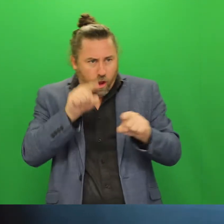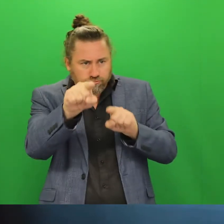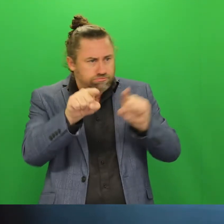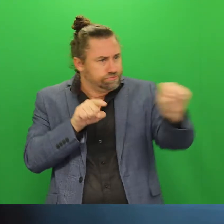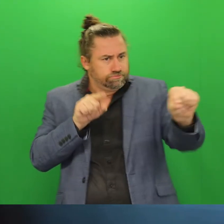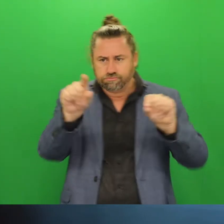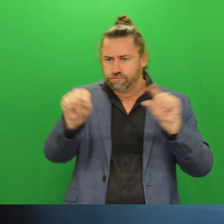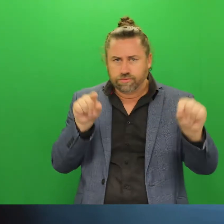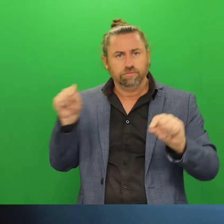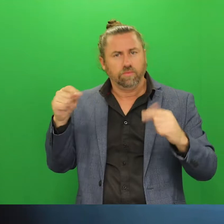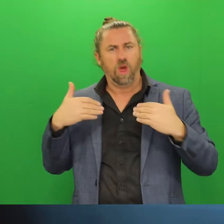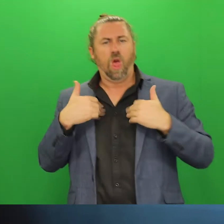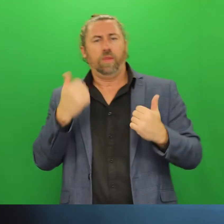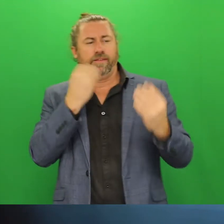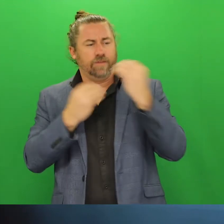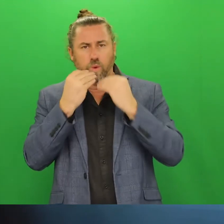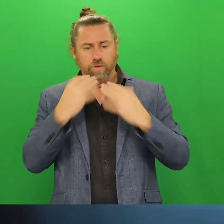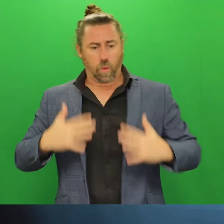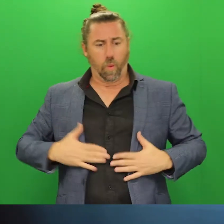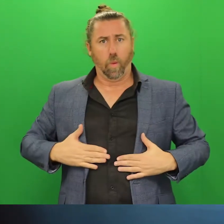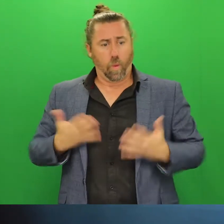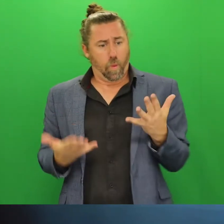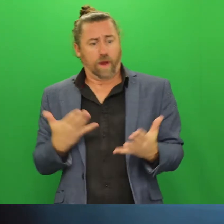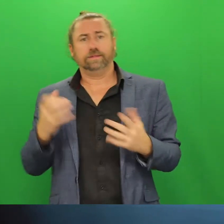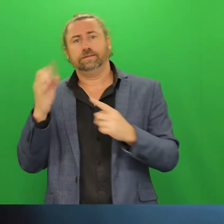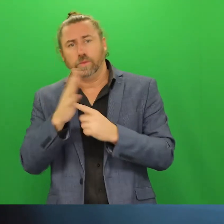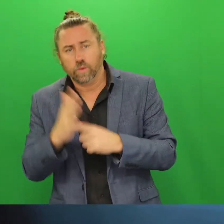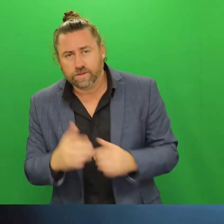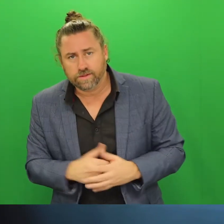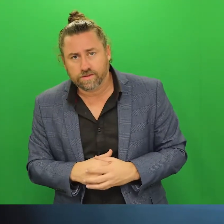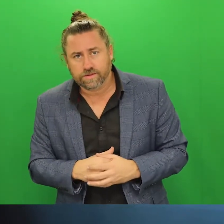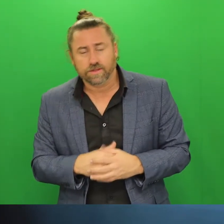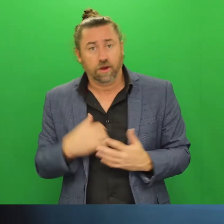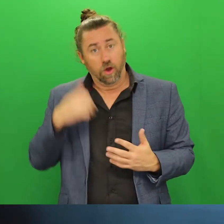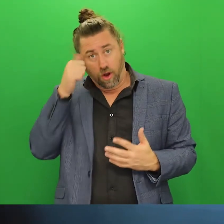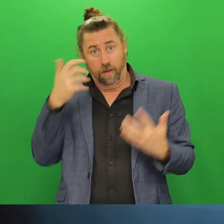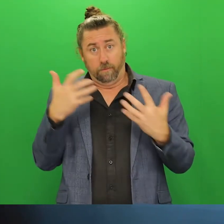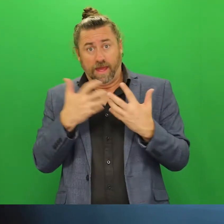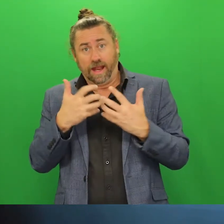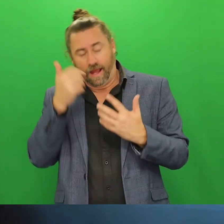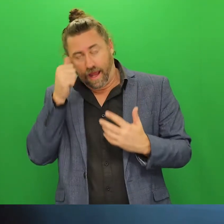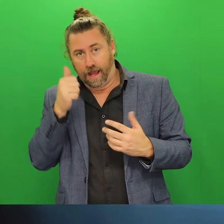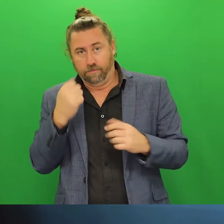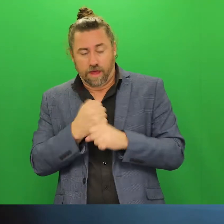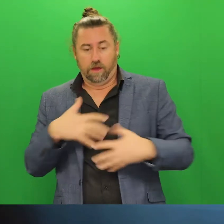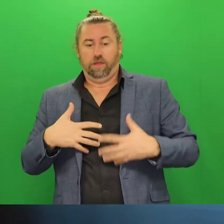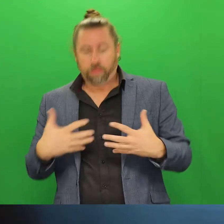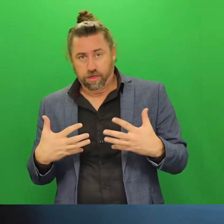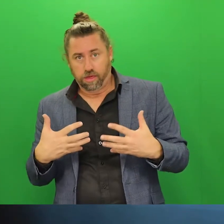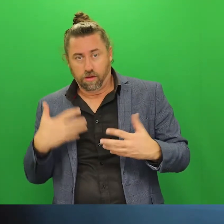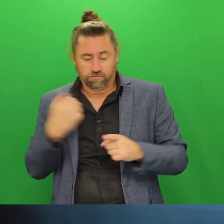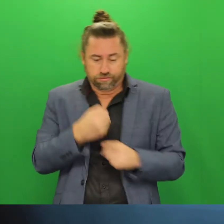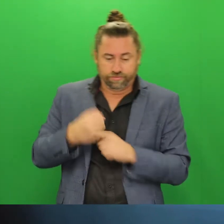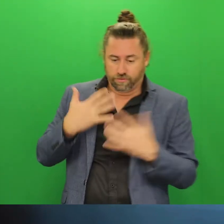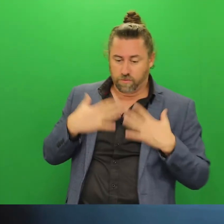a good idea. Try to maintain healthy weight. I'm fully aware that there's many conditions and many factors that impact on that and